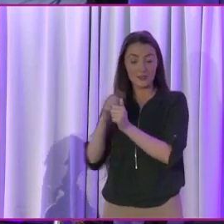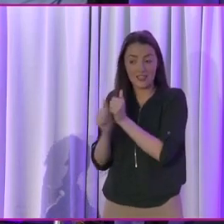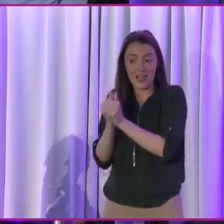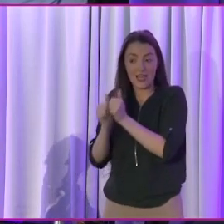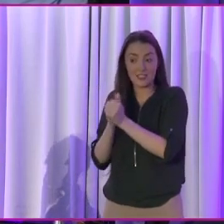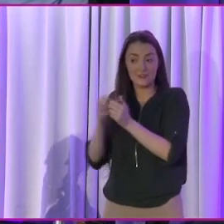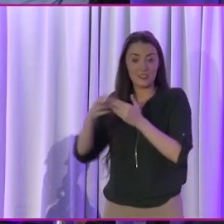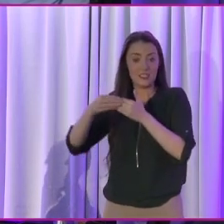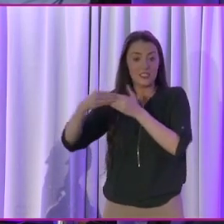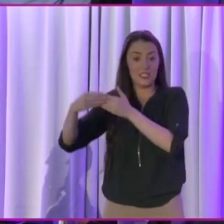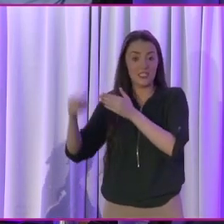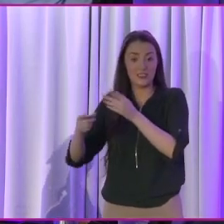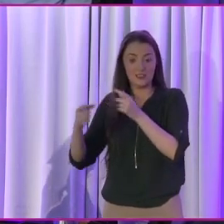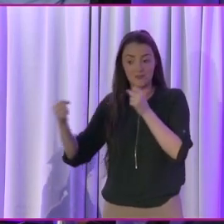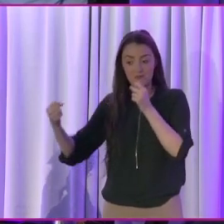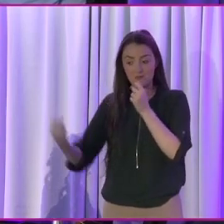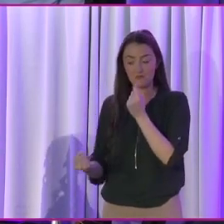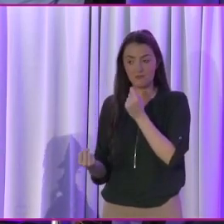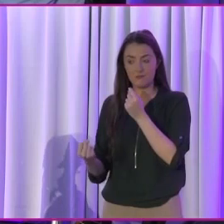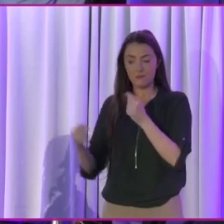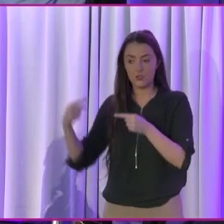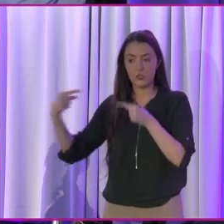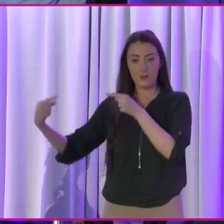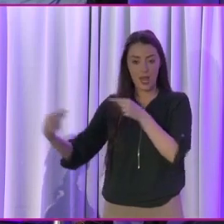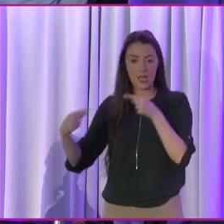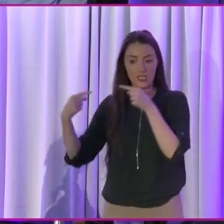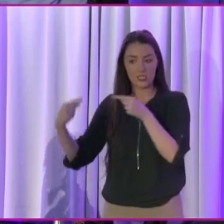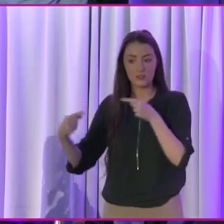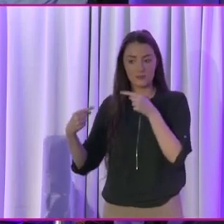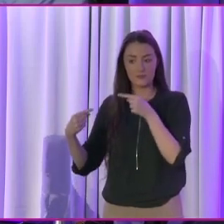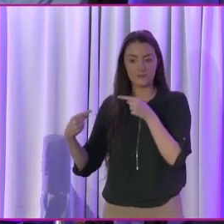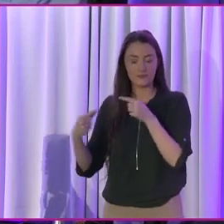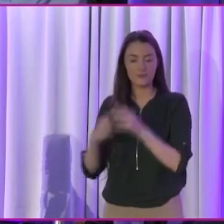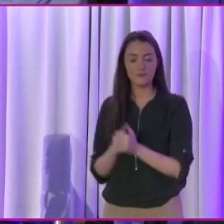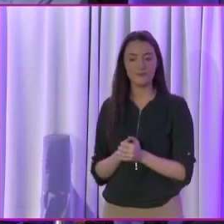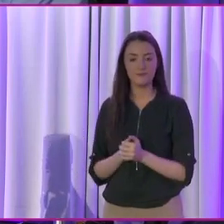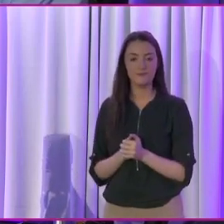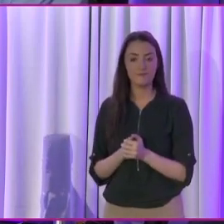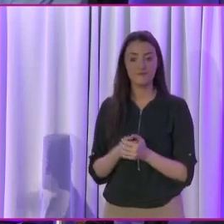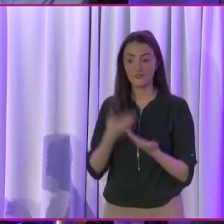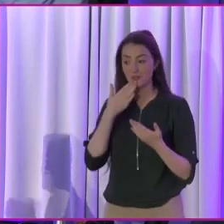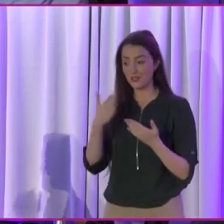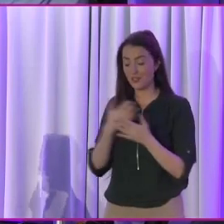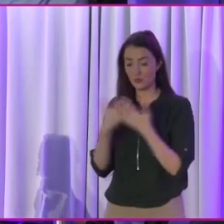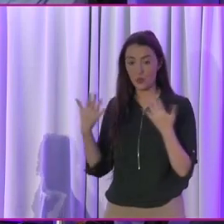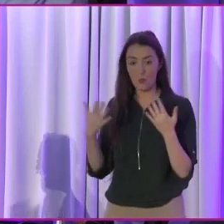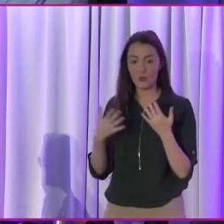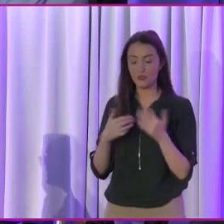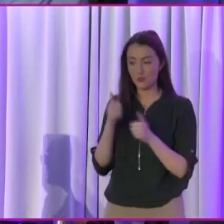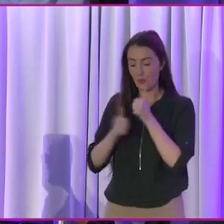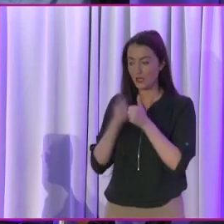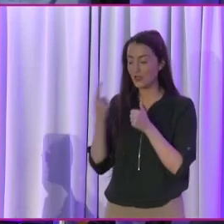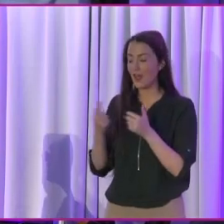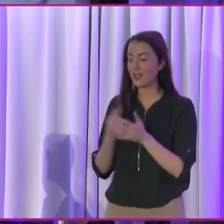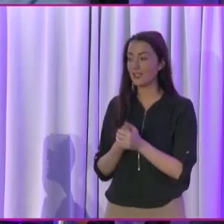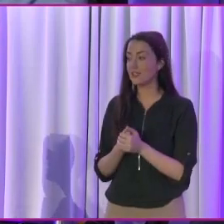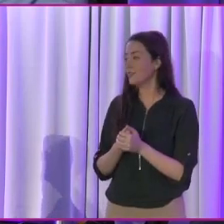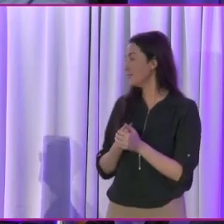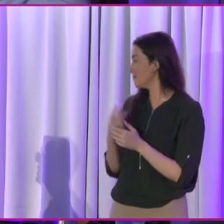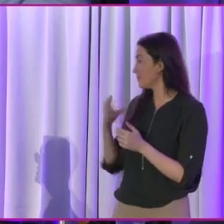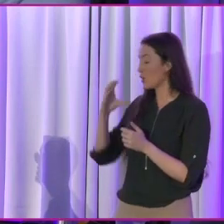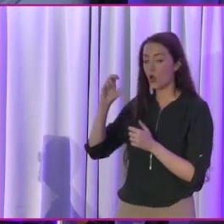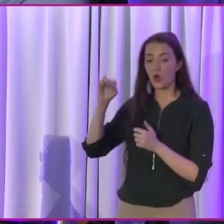and push us all to ensure policy. Sorry, I meant to say that. Thanks very much, and I appreciate that, Deputy Pacek. Martin, Senator Conway.